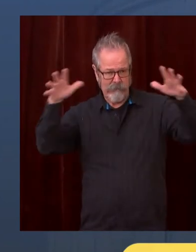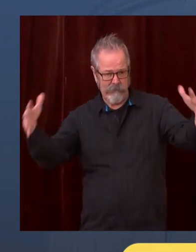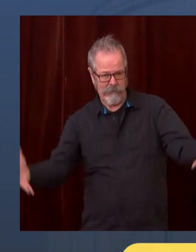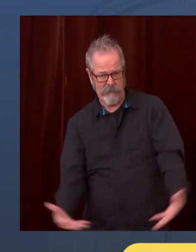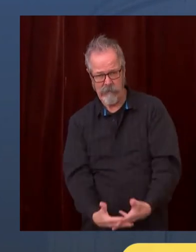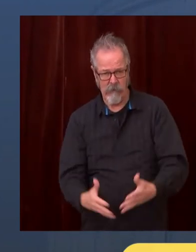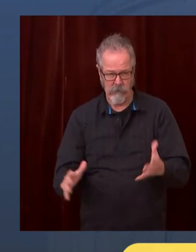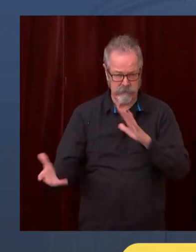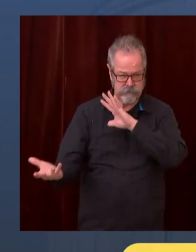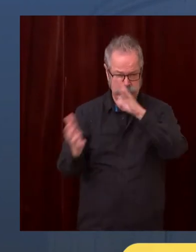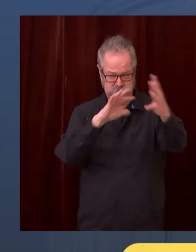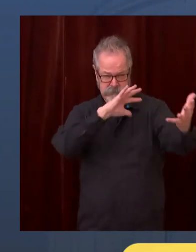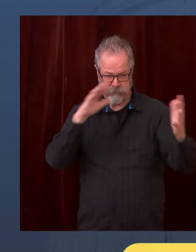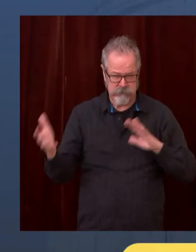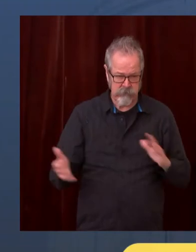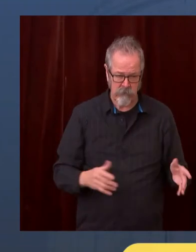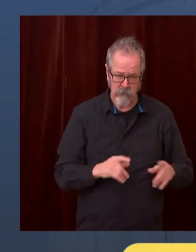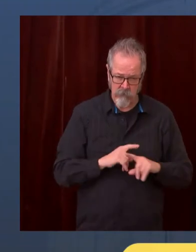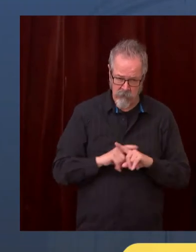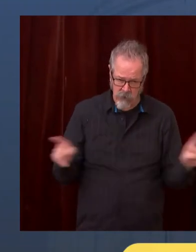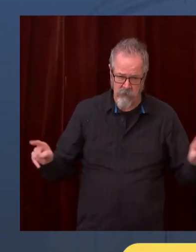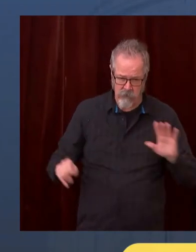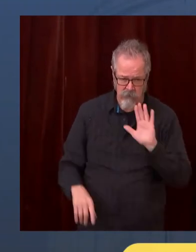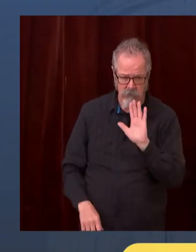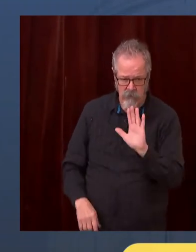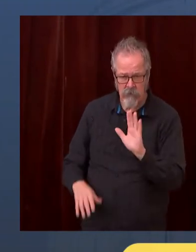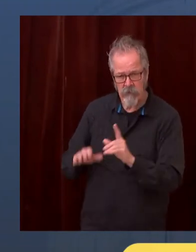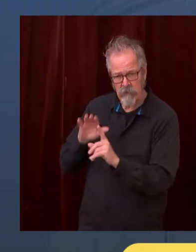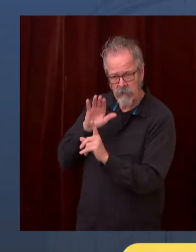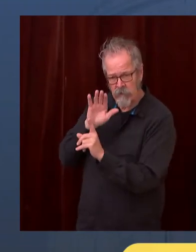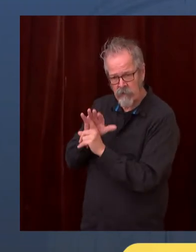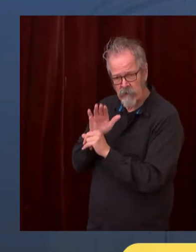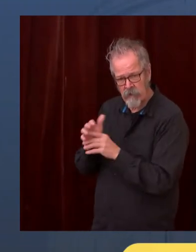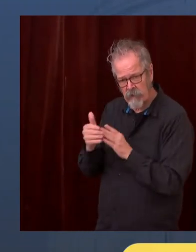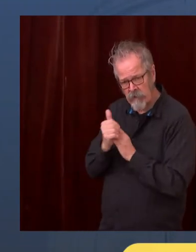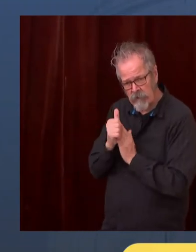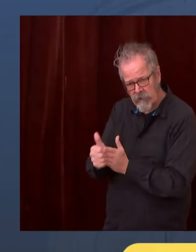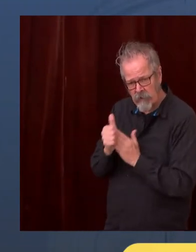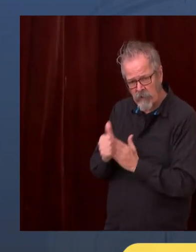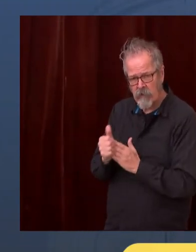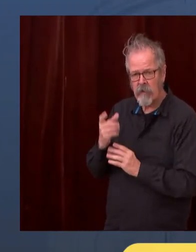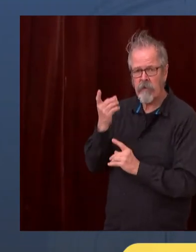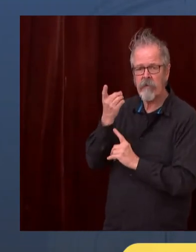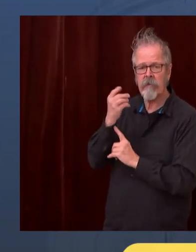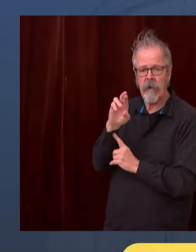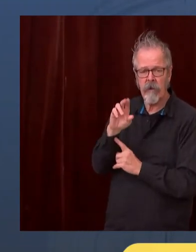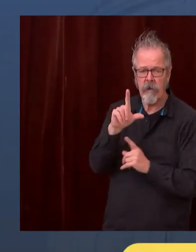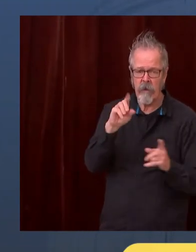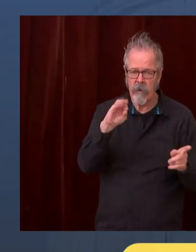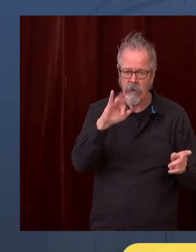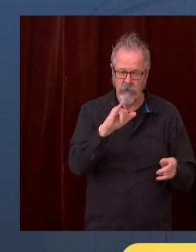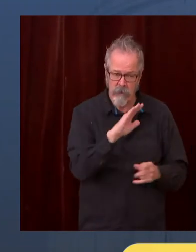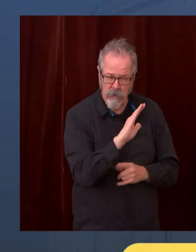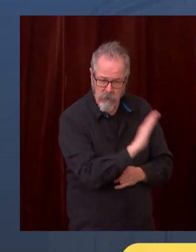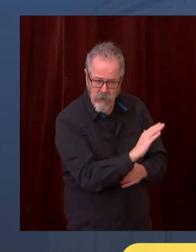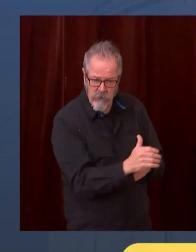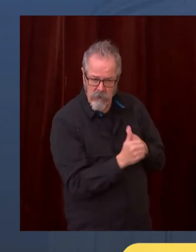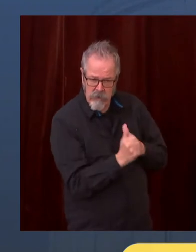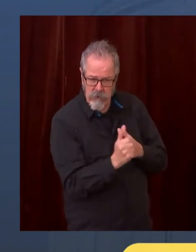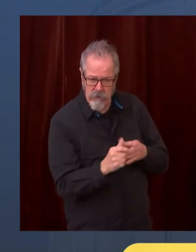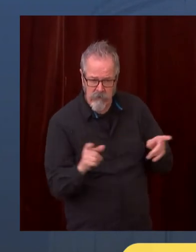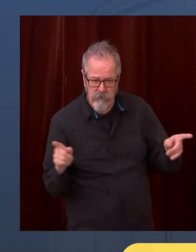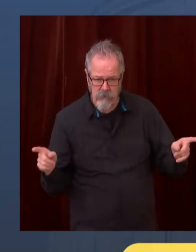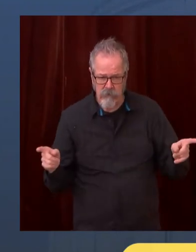under his leadership and Dr. Lofi's leadership, and I've had a role in it, is quite extraordinary. Look, we had 45 other states